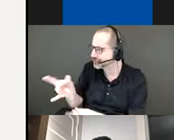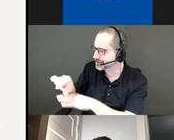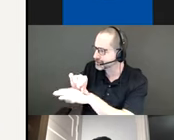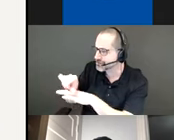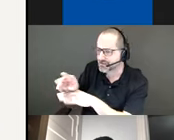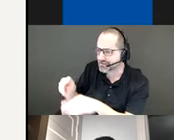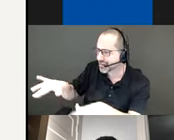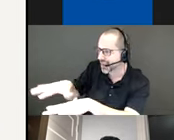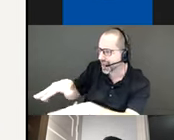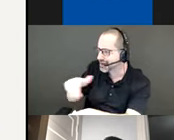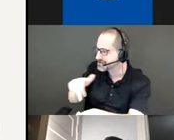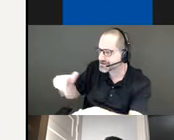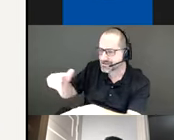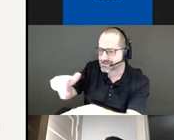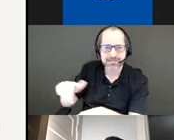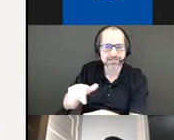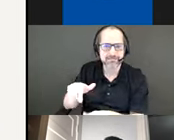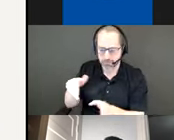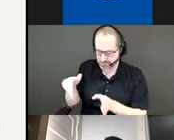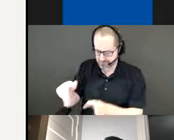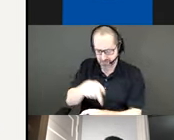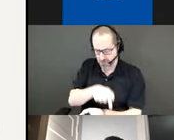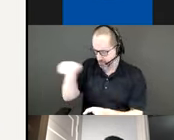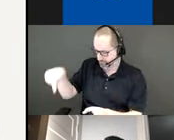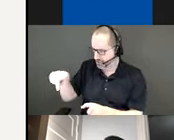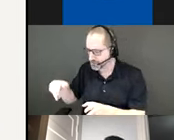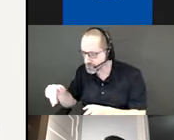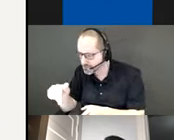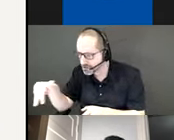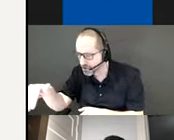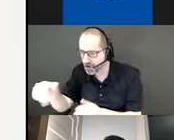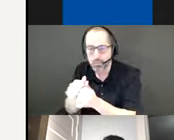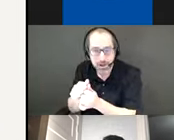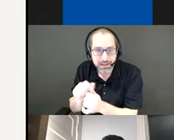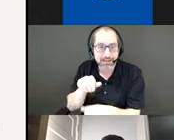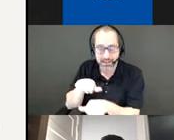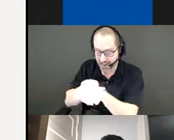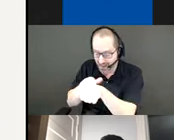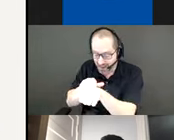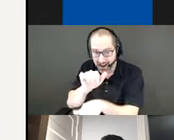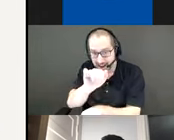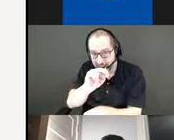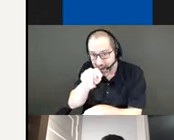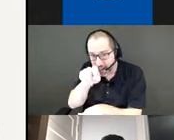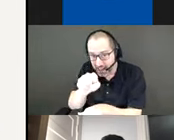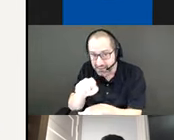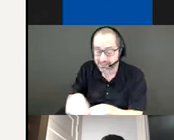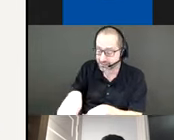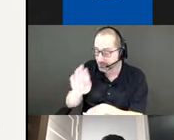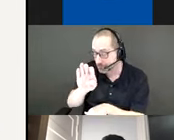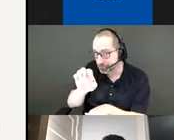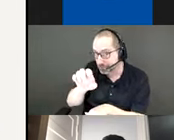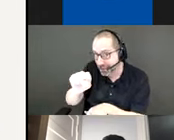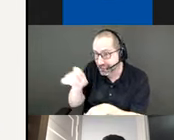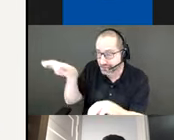across take a detour move along with the ants and with the bees and along the way lead to opportunities for